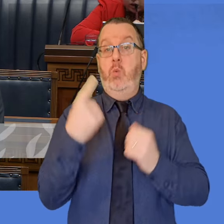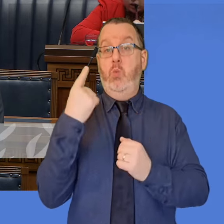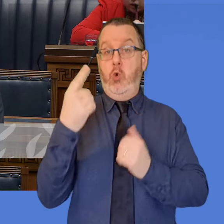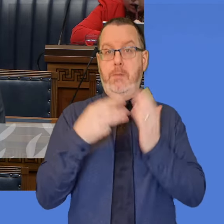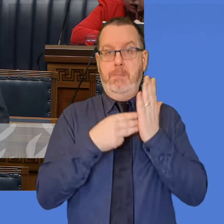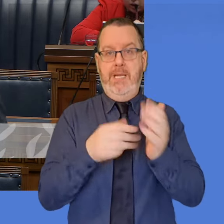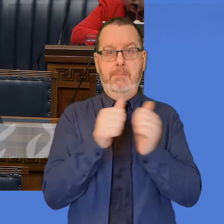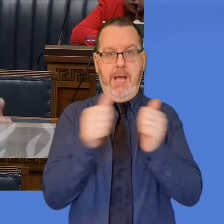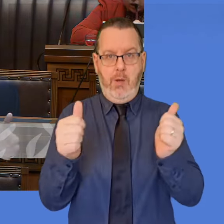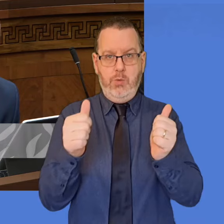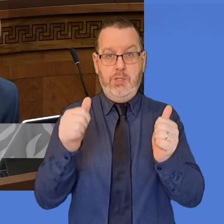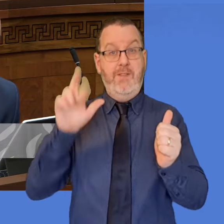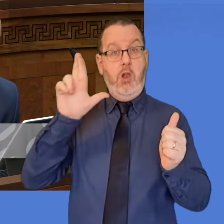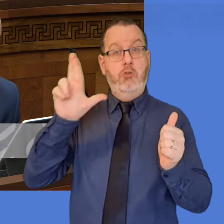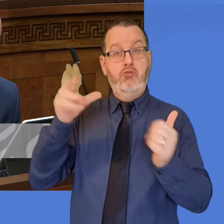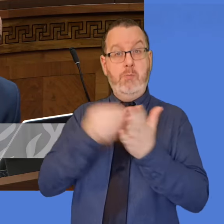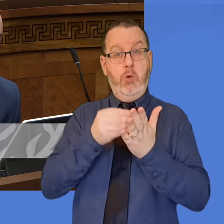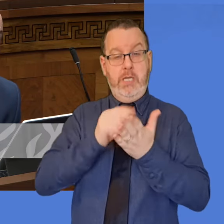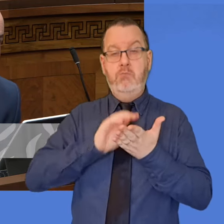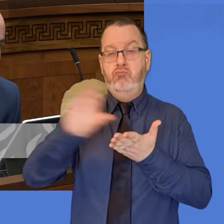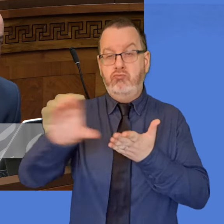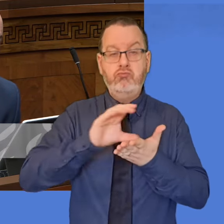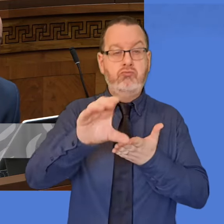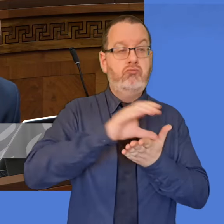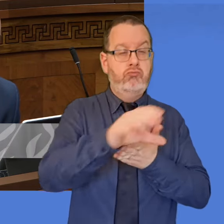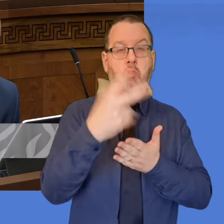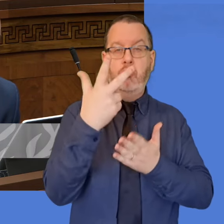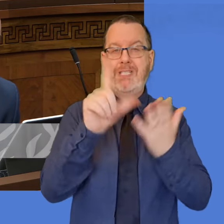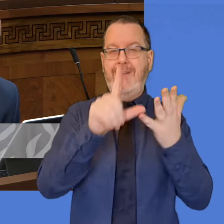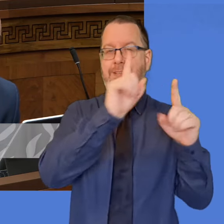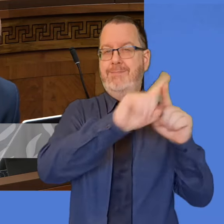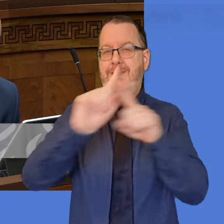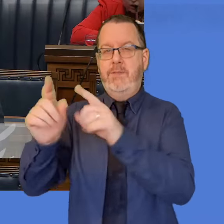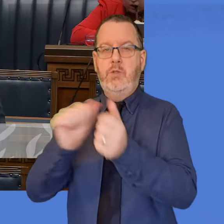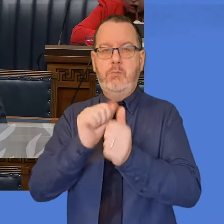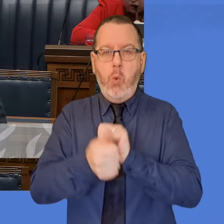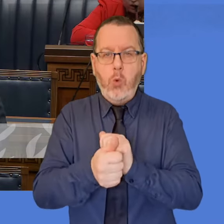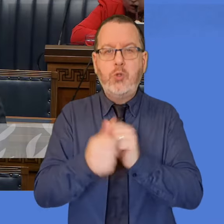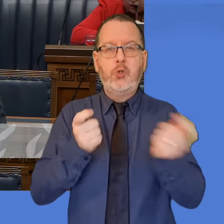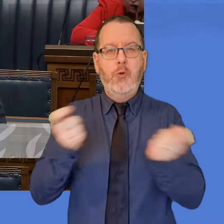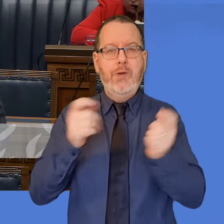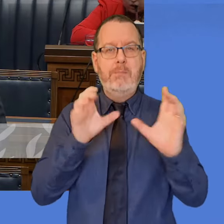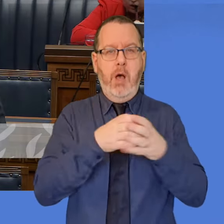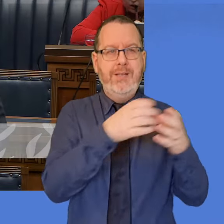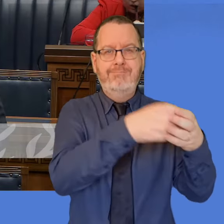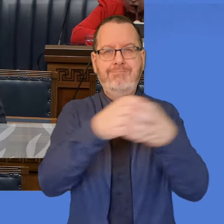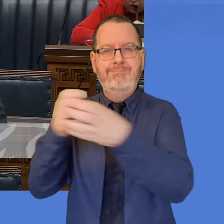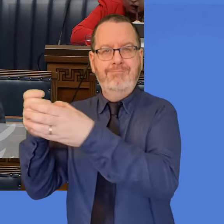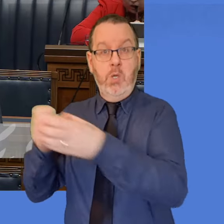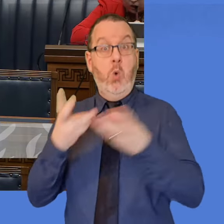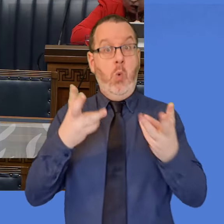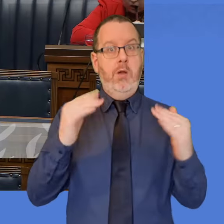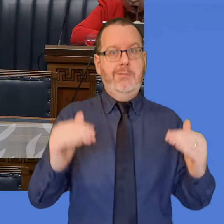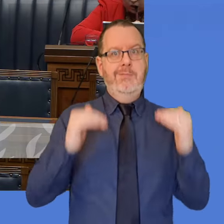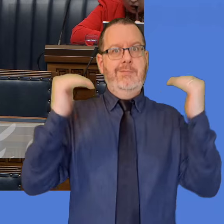bodies and we have an ambition to boost that next year to over £8 million and